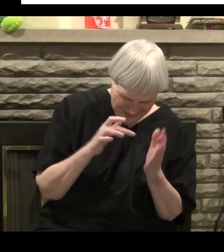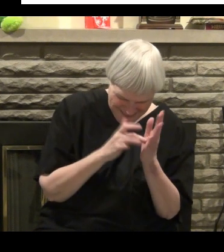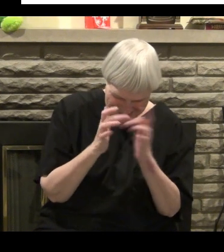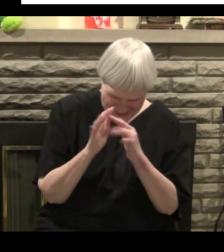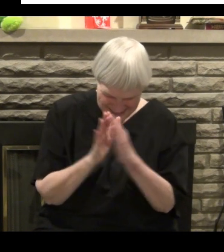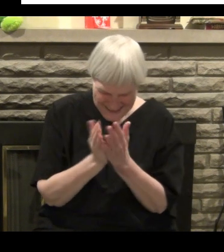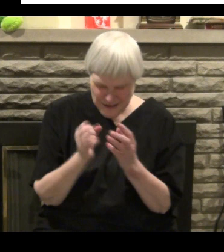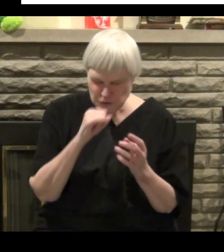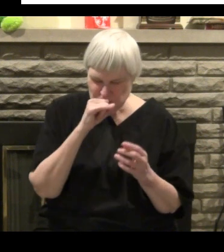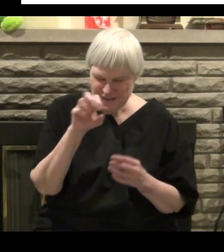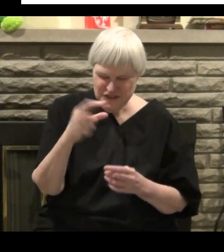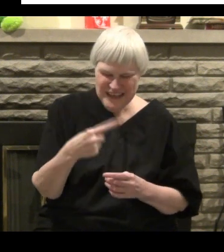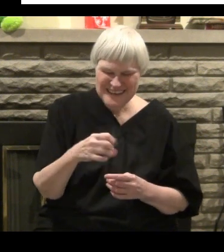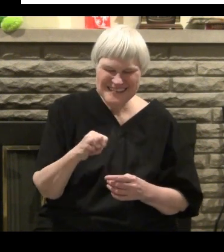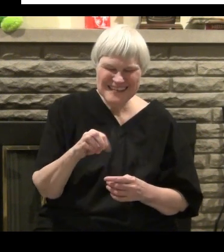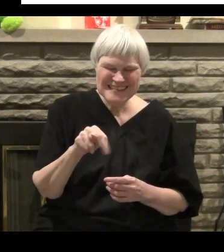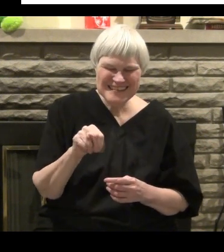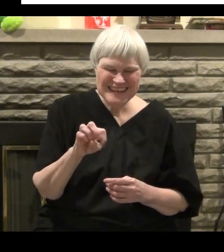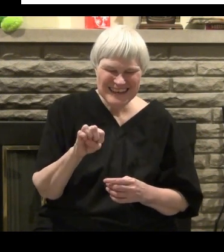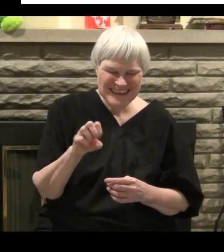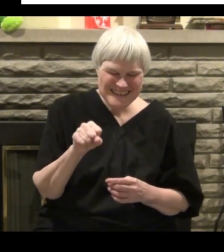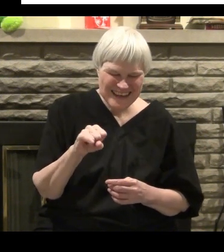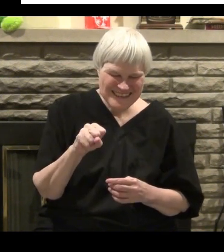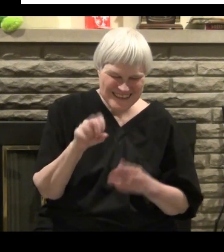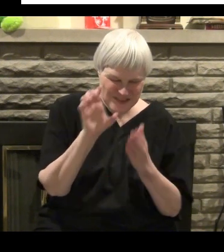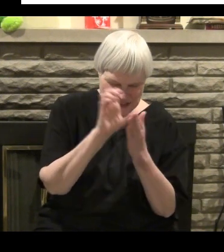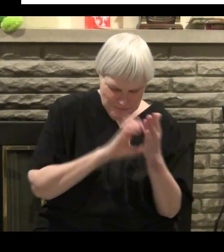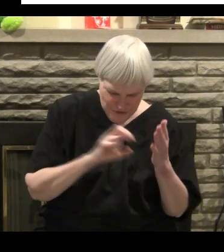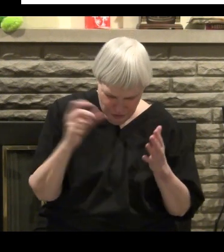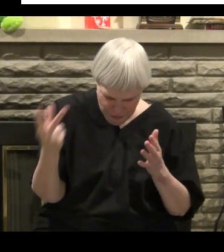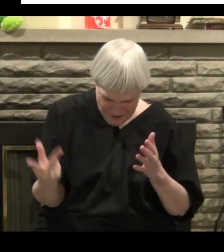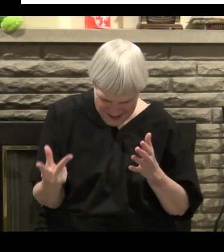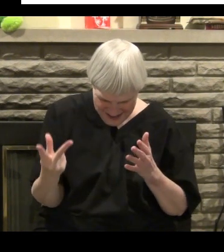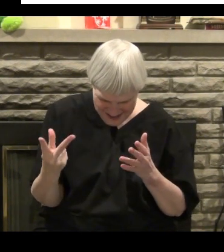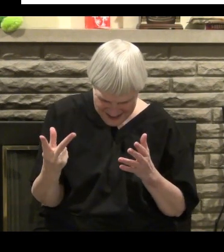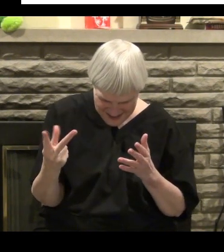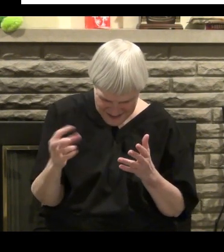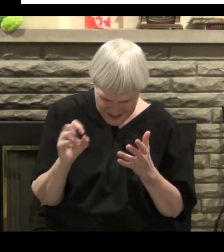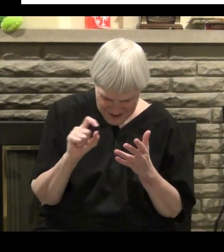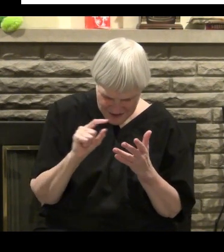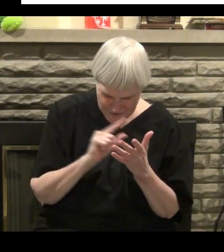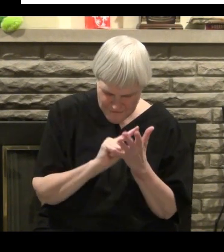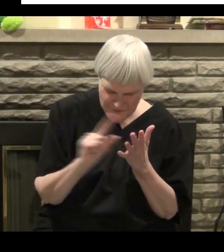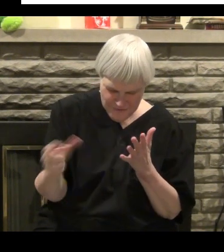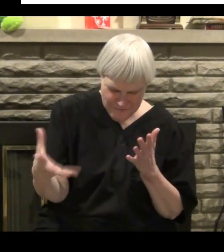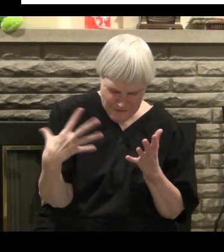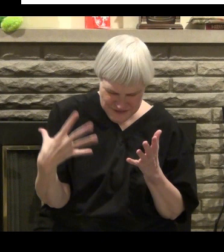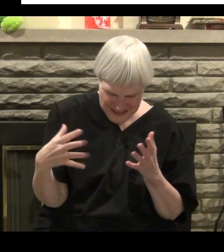Blankent error as I call it here is Genesis 315 cannot be justified as the word of God.